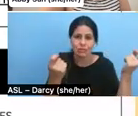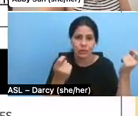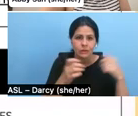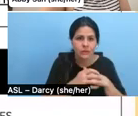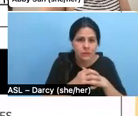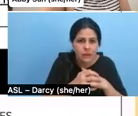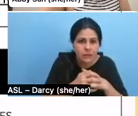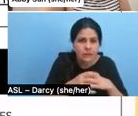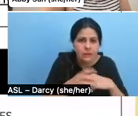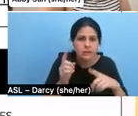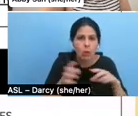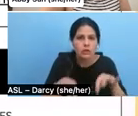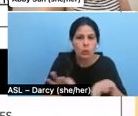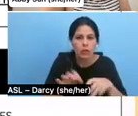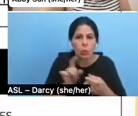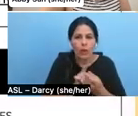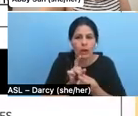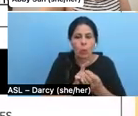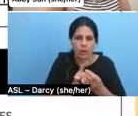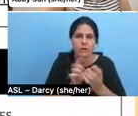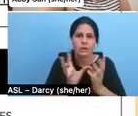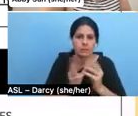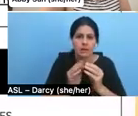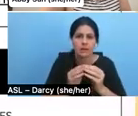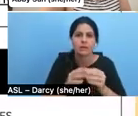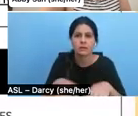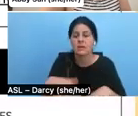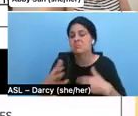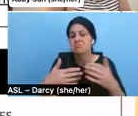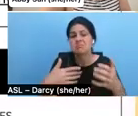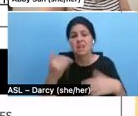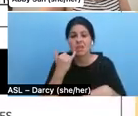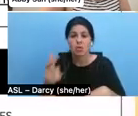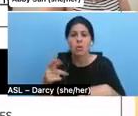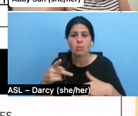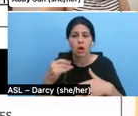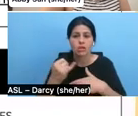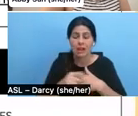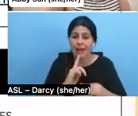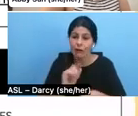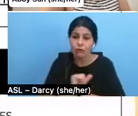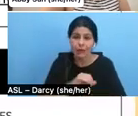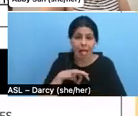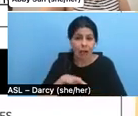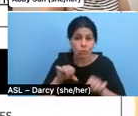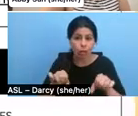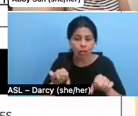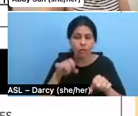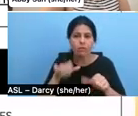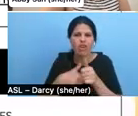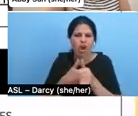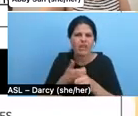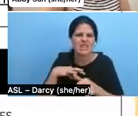take notes on suitability, whether or not your project is actually eligible based off of the eligibility requirements for these